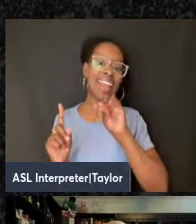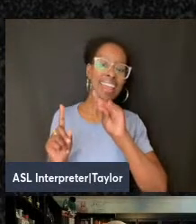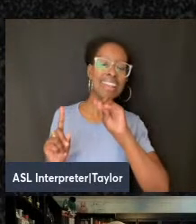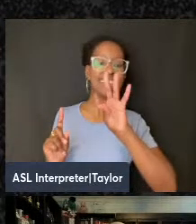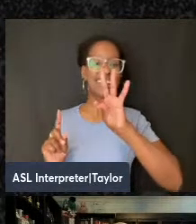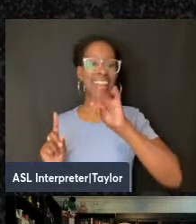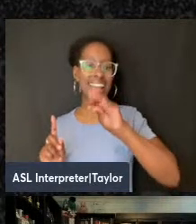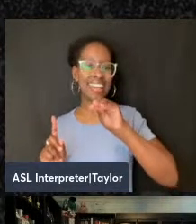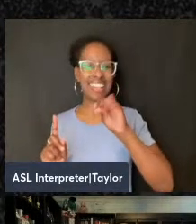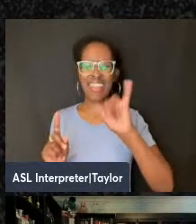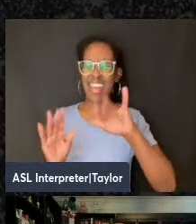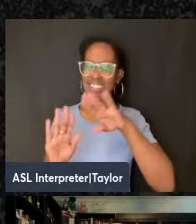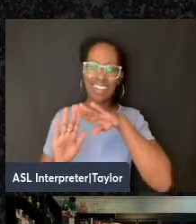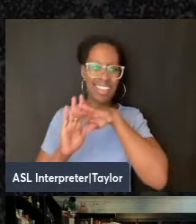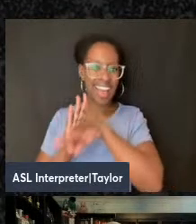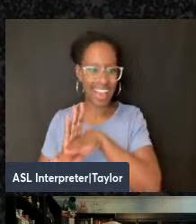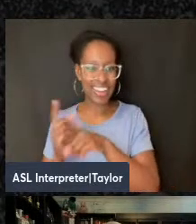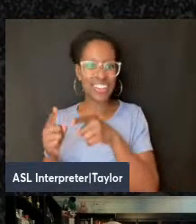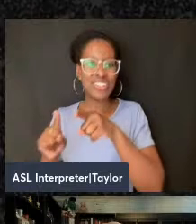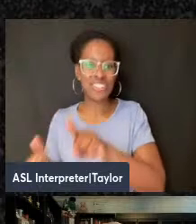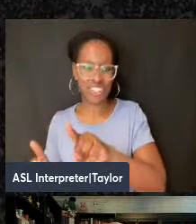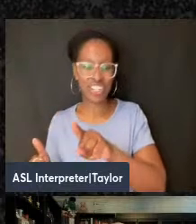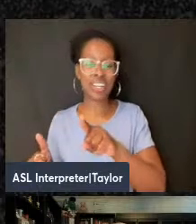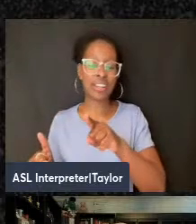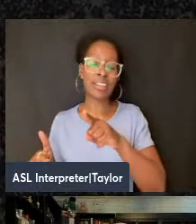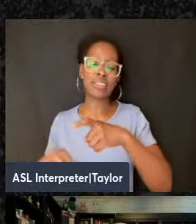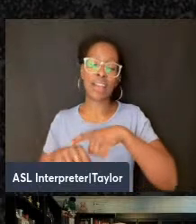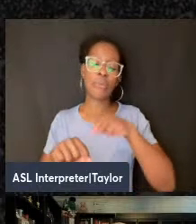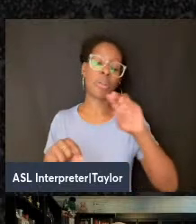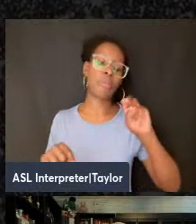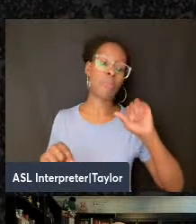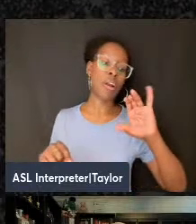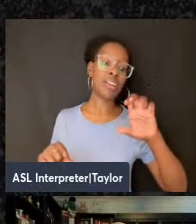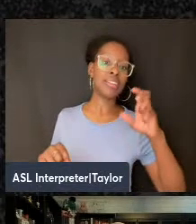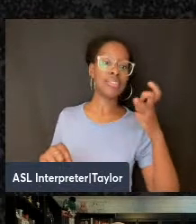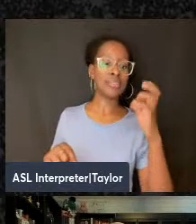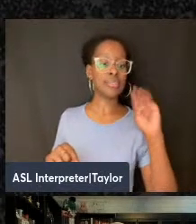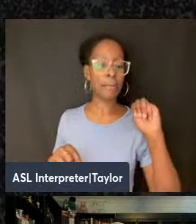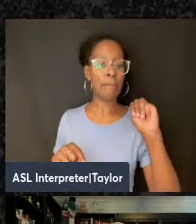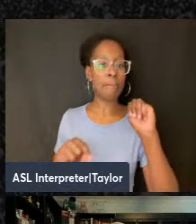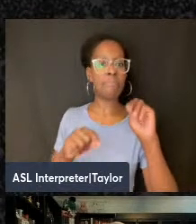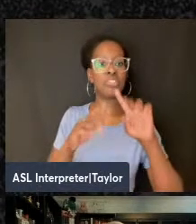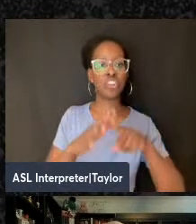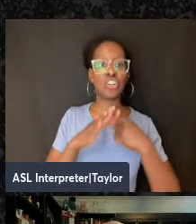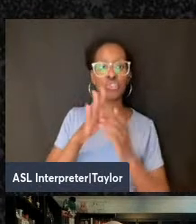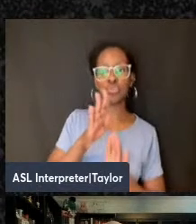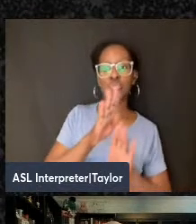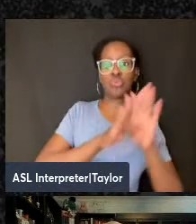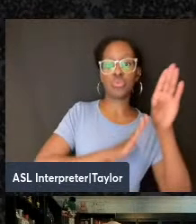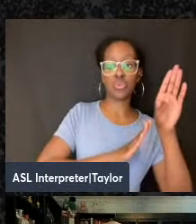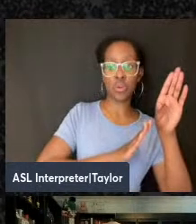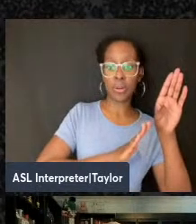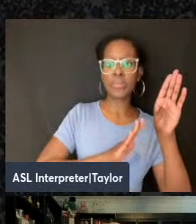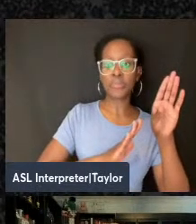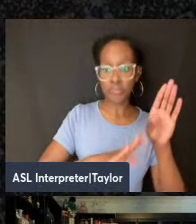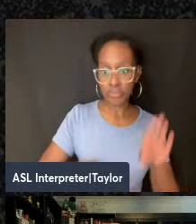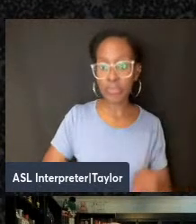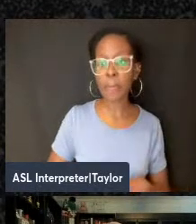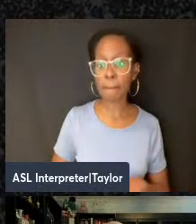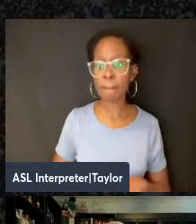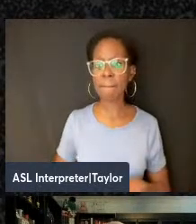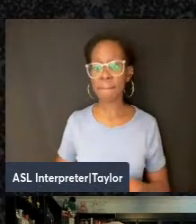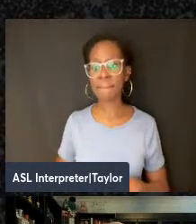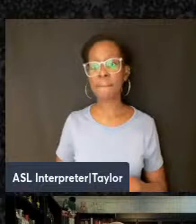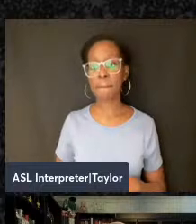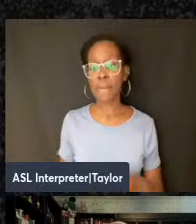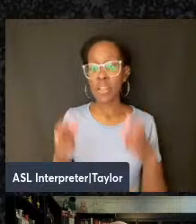in the face of the rise of Marxism of various kinds. So we are definitely hoping to push back